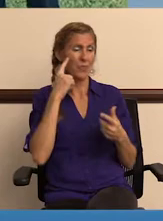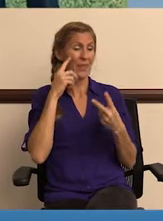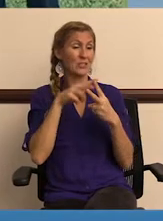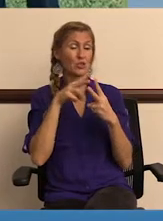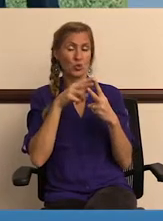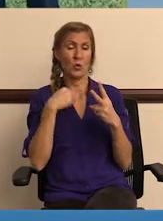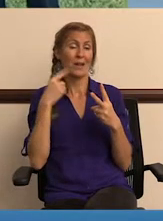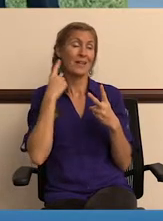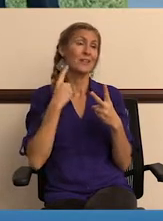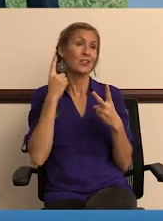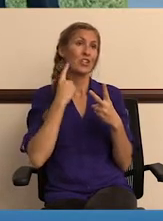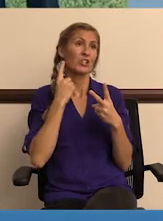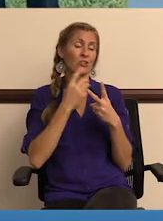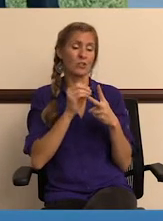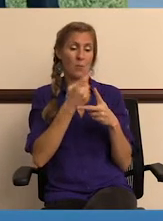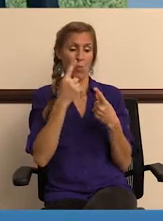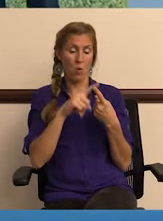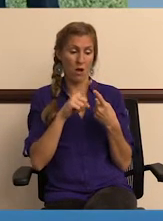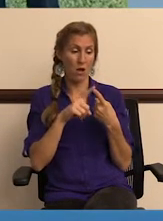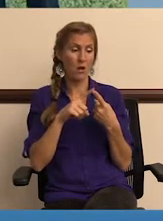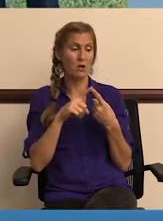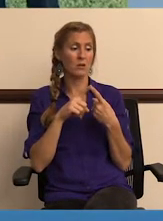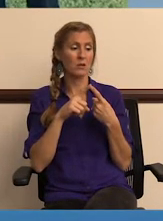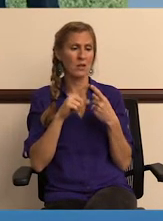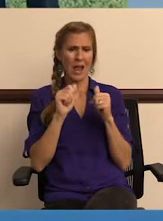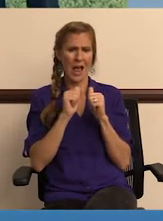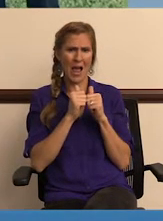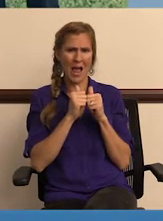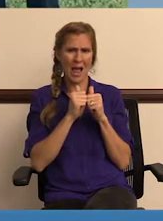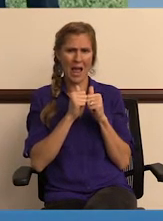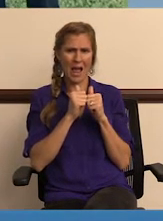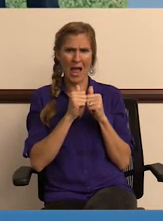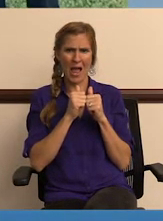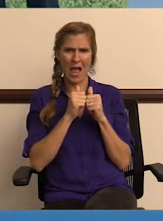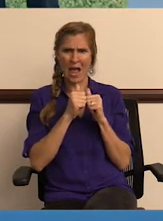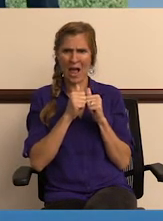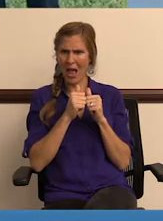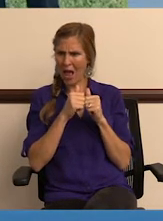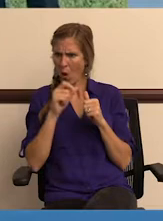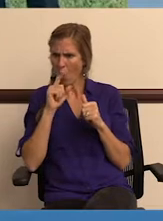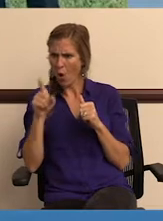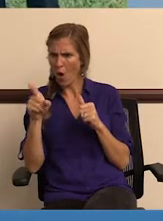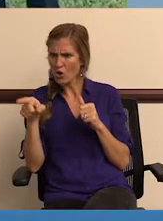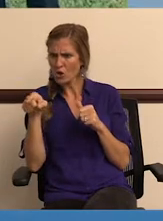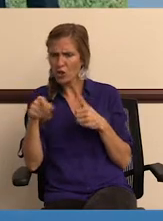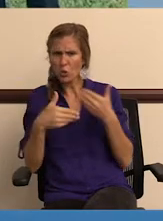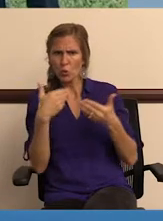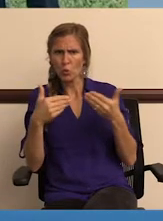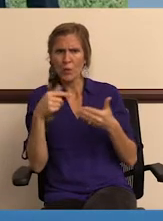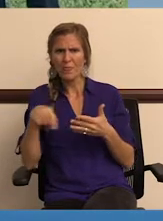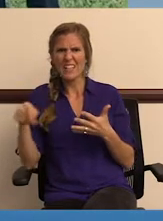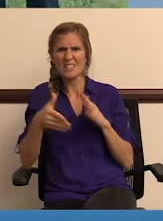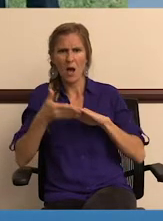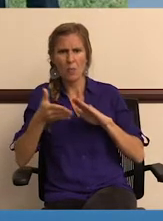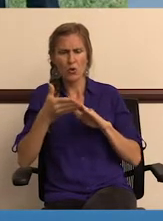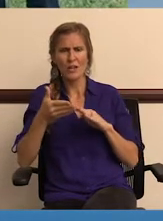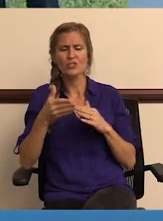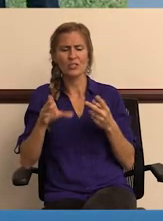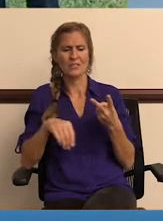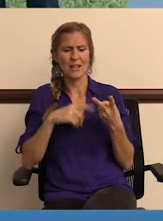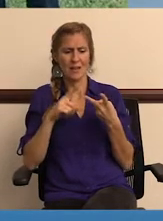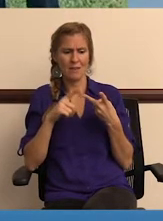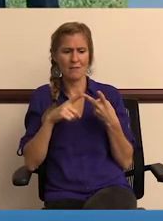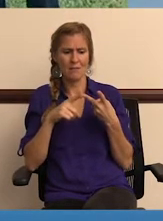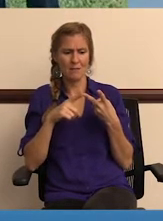the two main things that I hear, number one is, you know, how are we paying for these operations and how should we be paying for these operations?